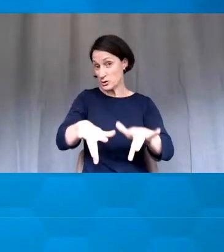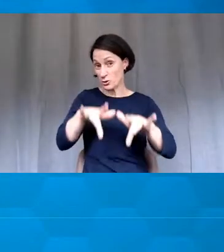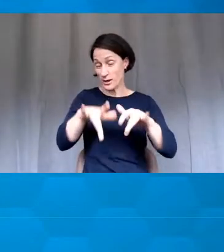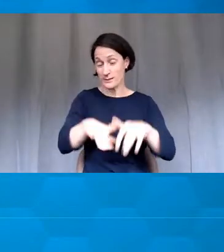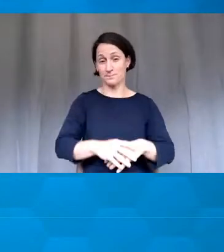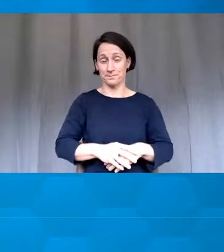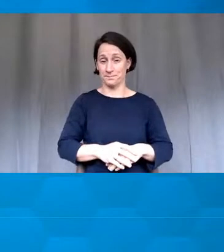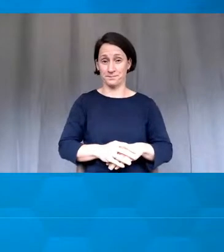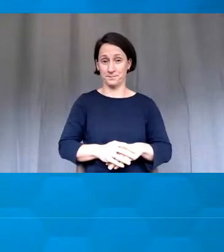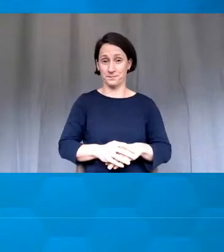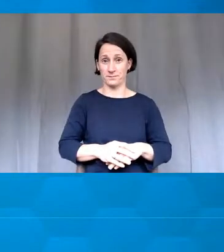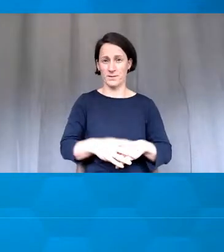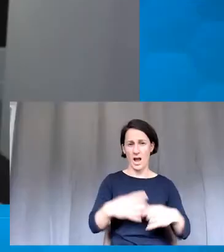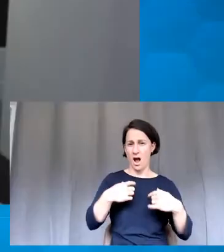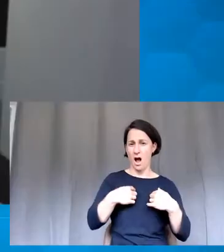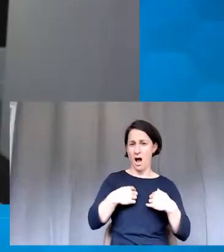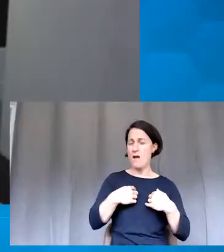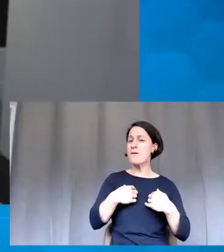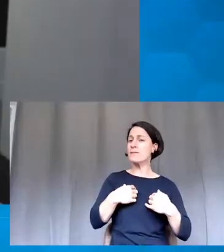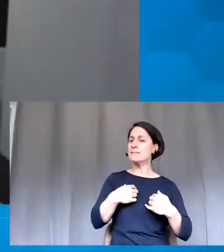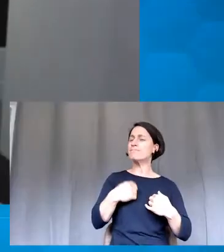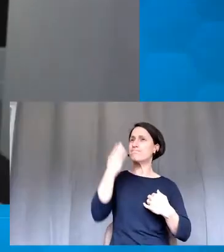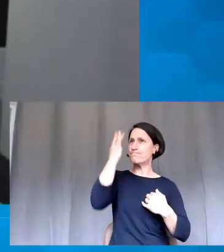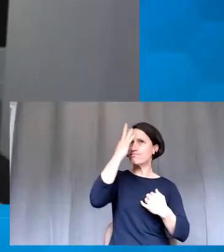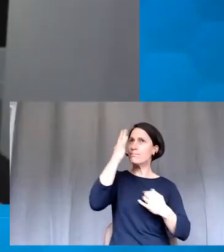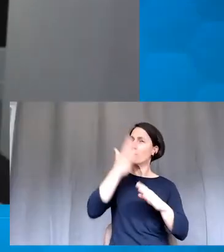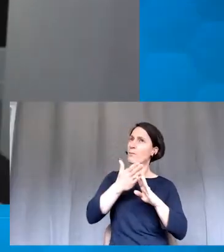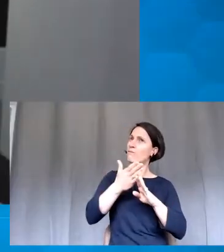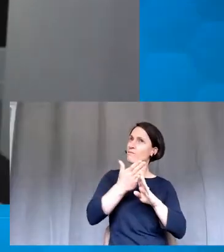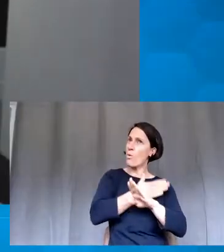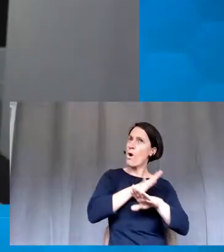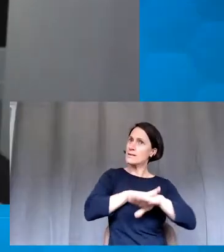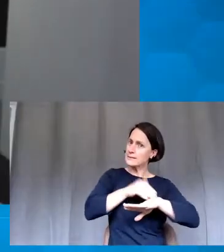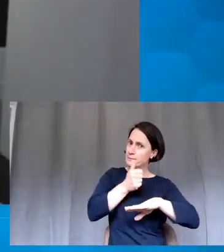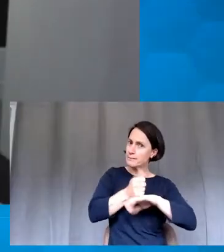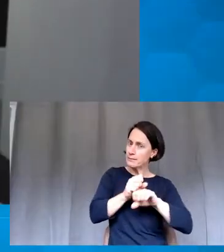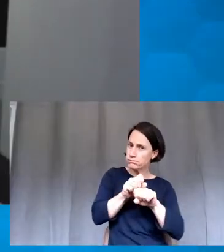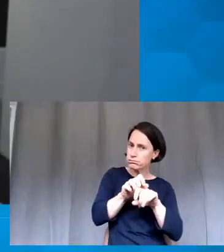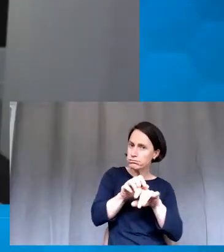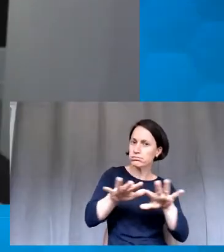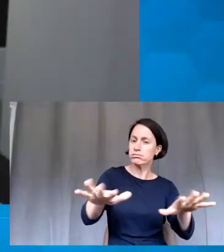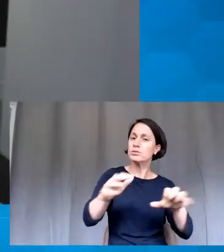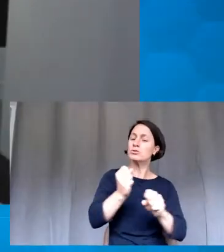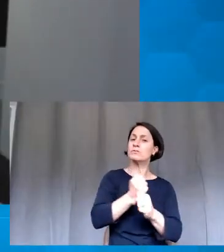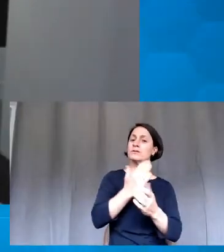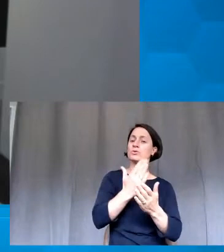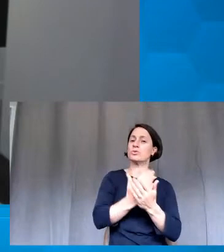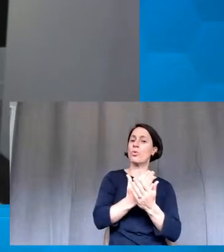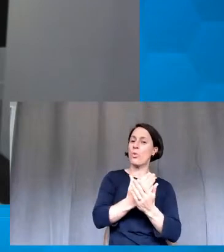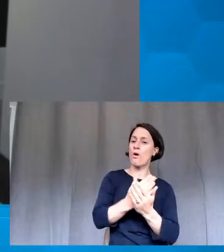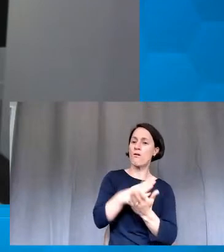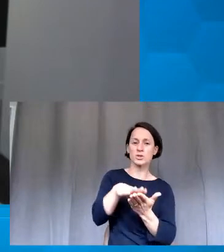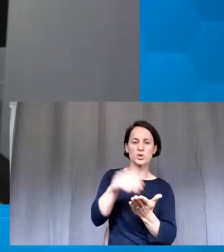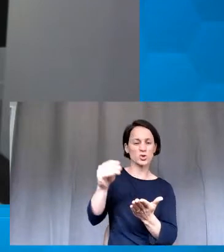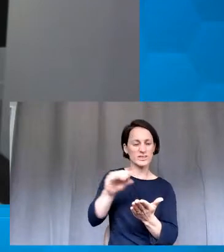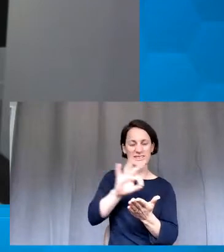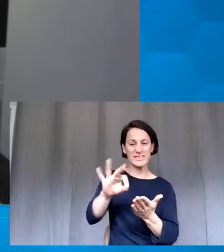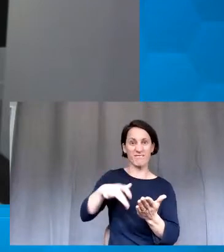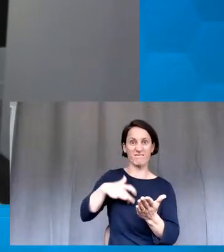thing I was cautious of and I really thought about before implementing it was making sure no one felt pressure to respond,